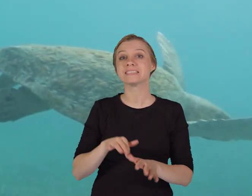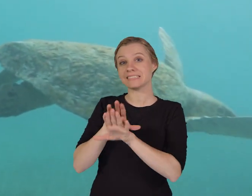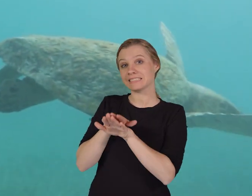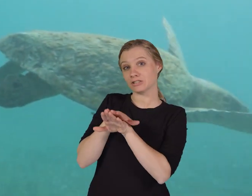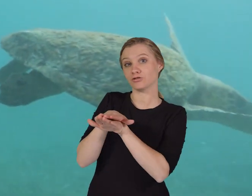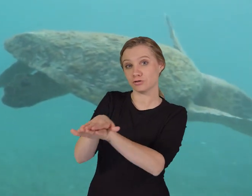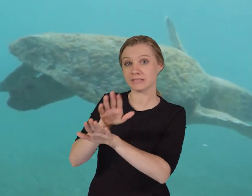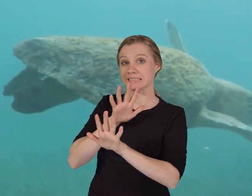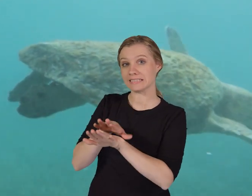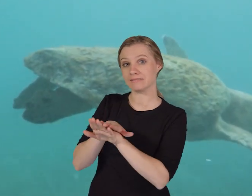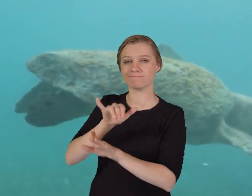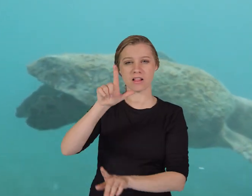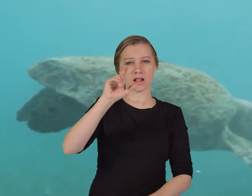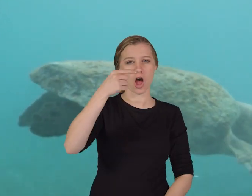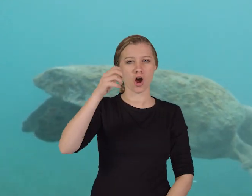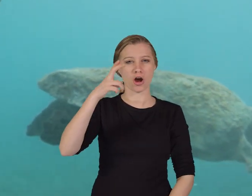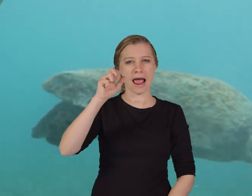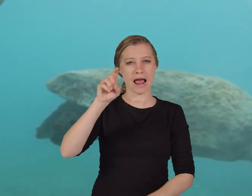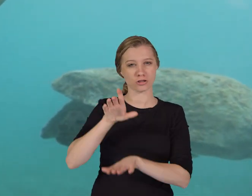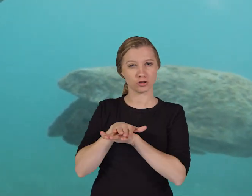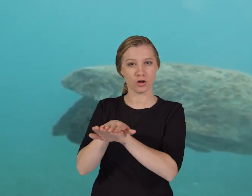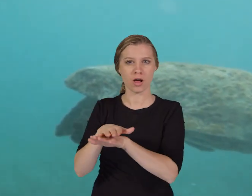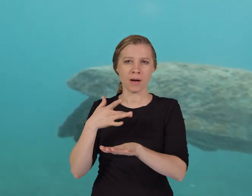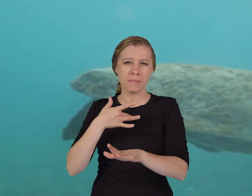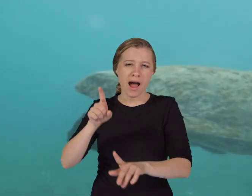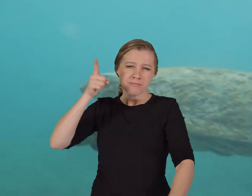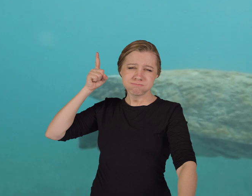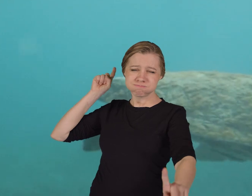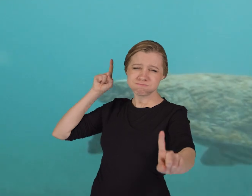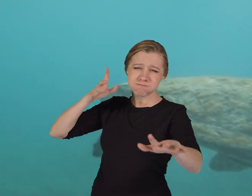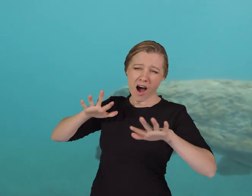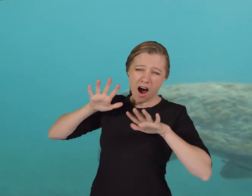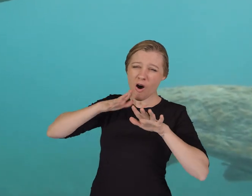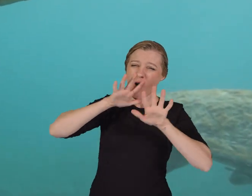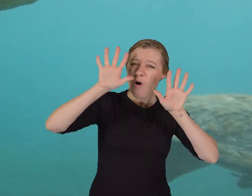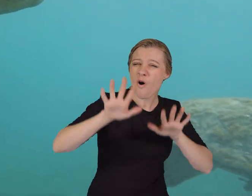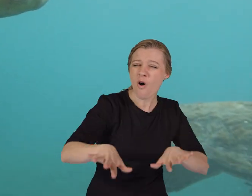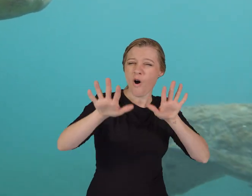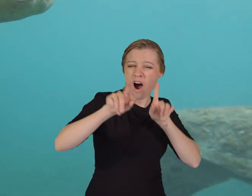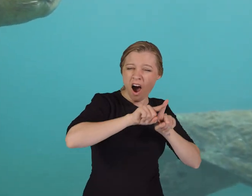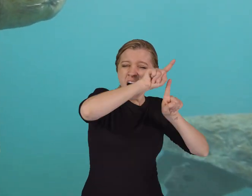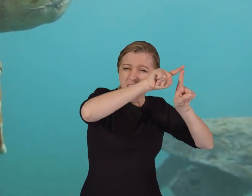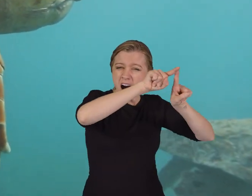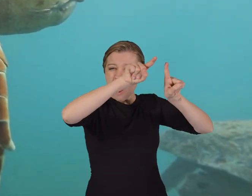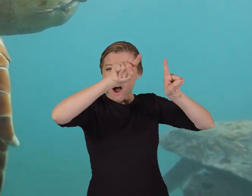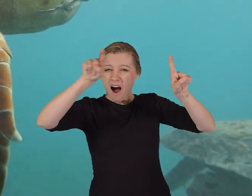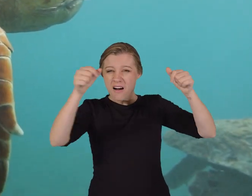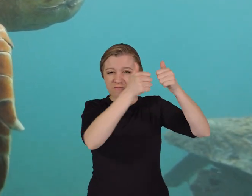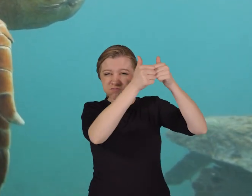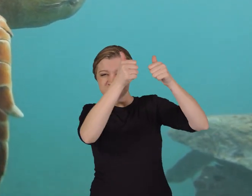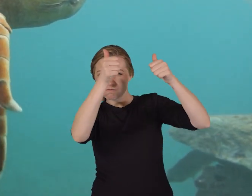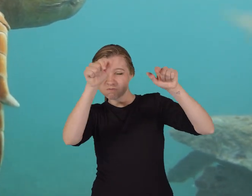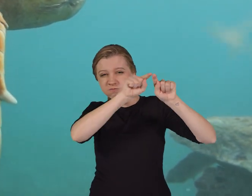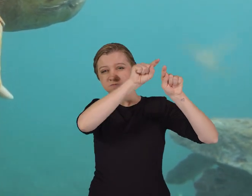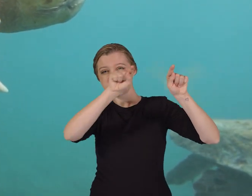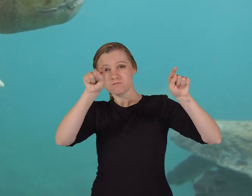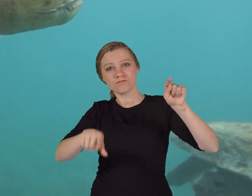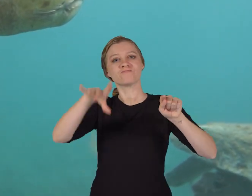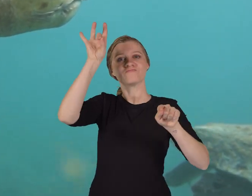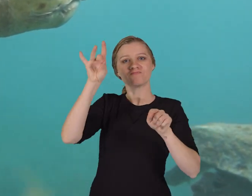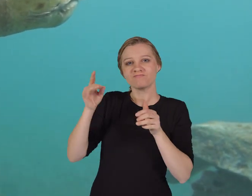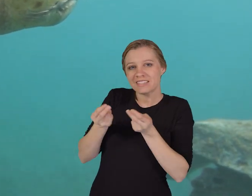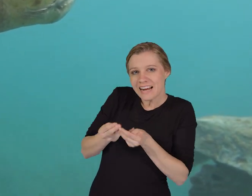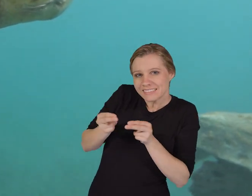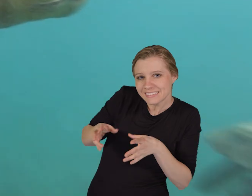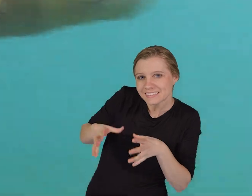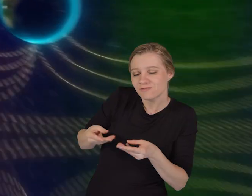species, like the loggerhead turtle, undertake impressive journeys across vast oceanic expanses to reach nesting